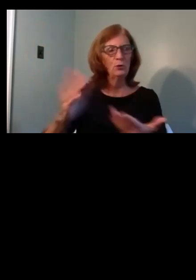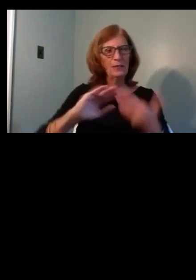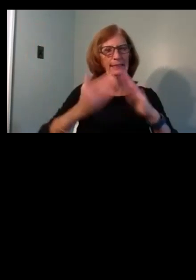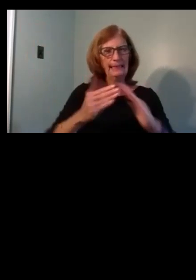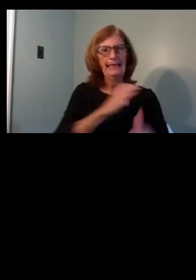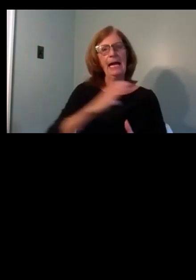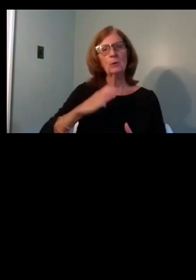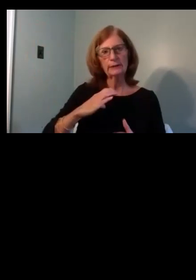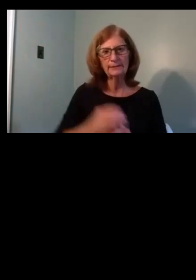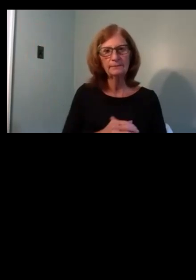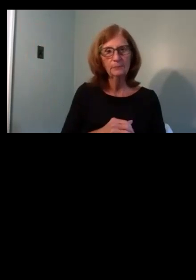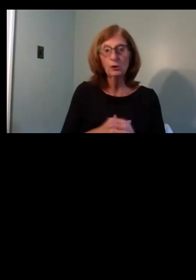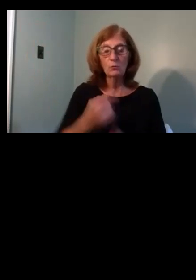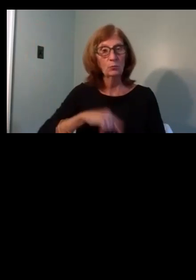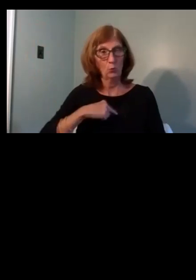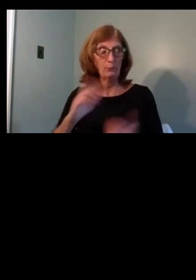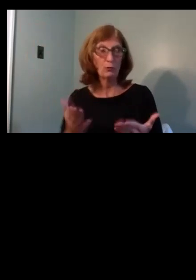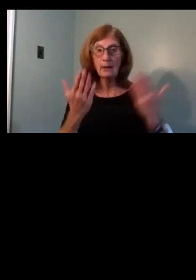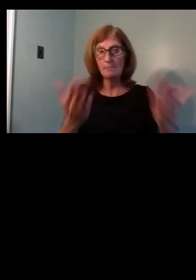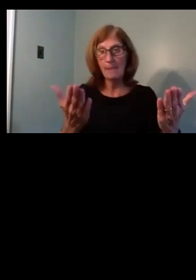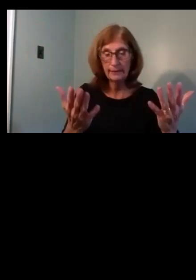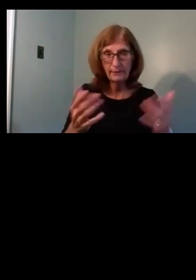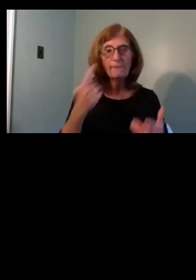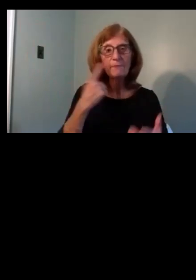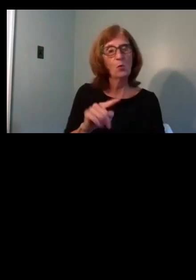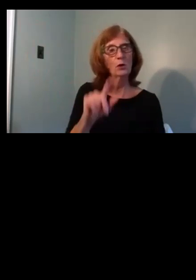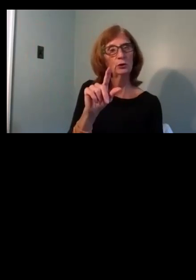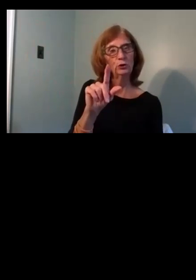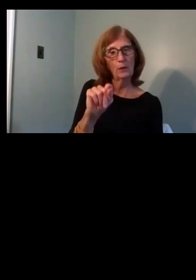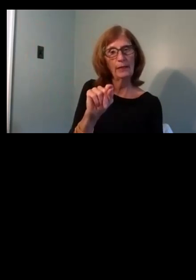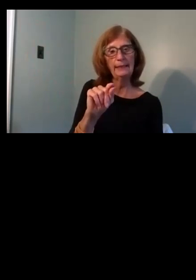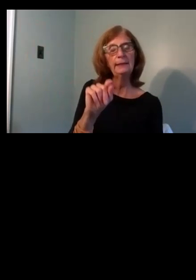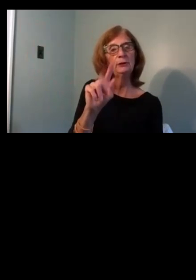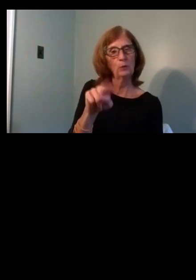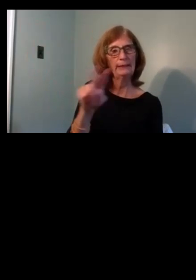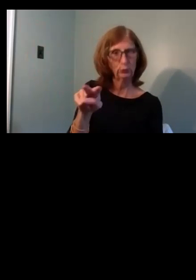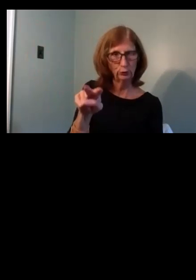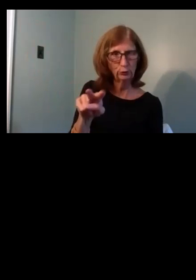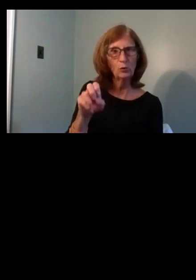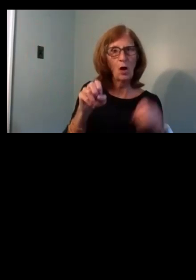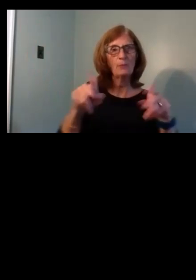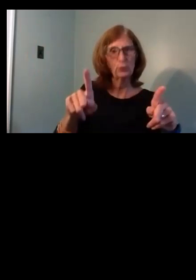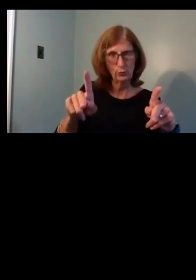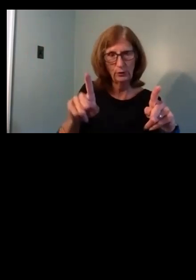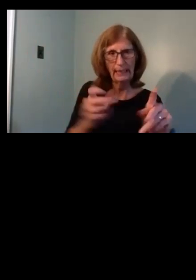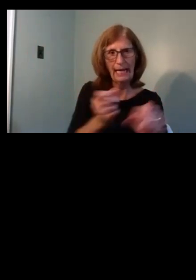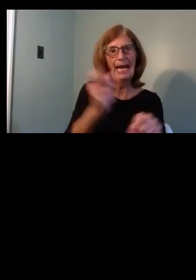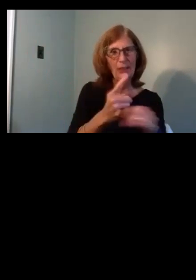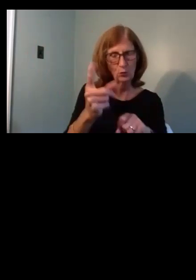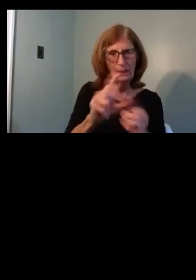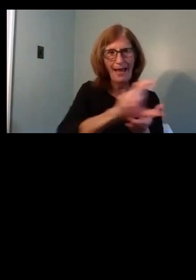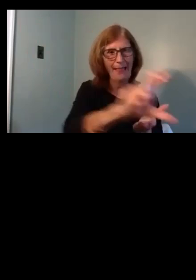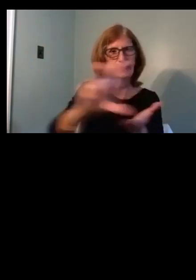These are our recommended amounts, again, for the 2022 Housing Opportunity Fund annual allocation plan.